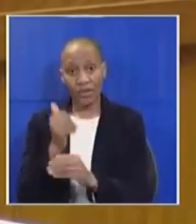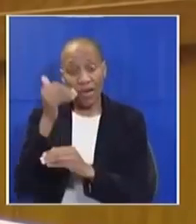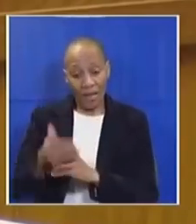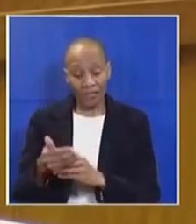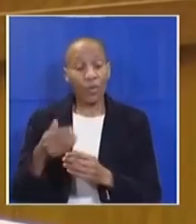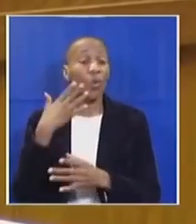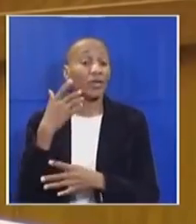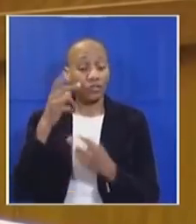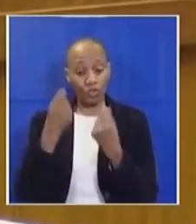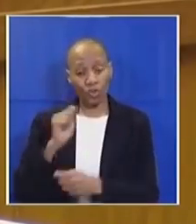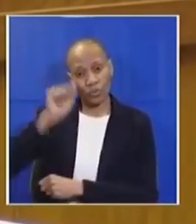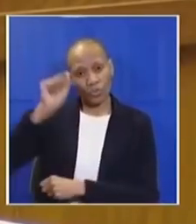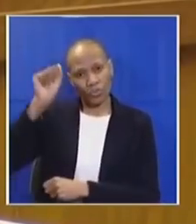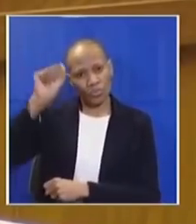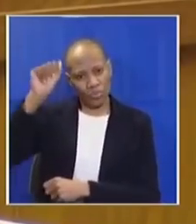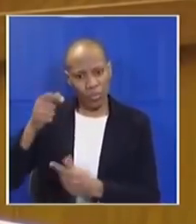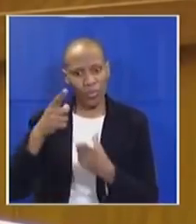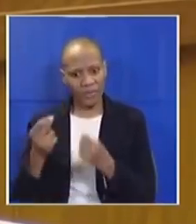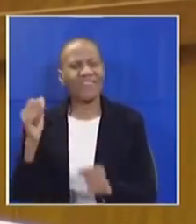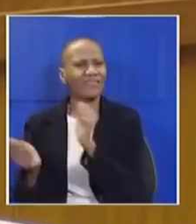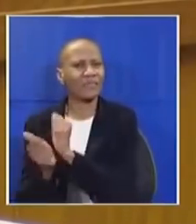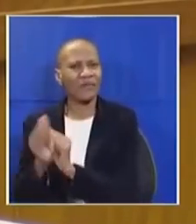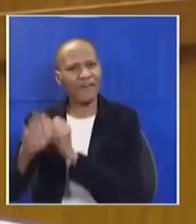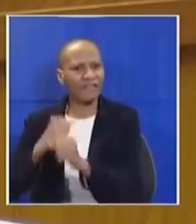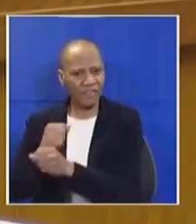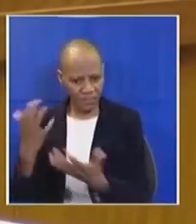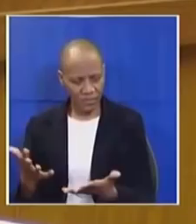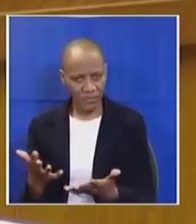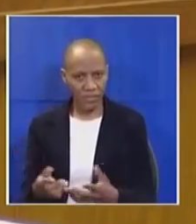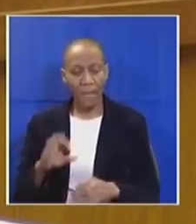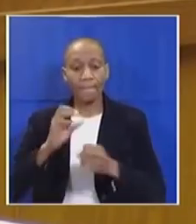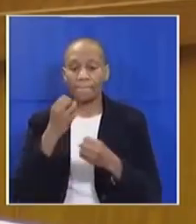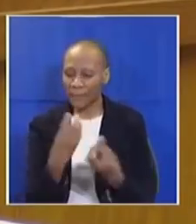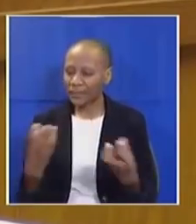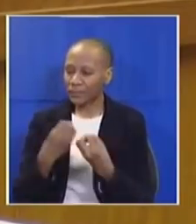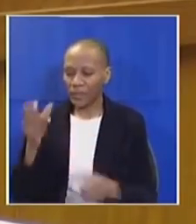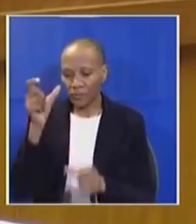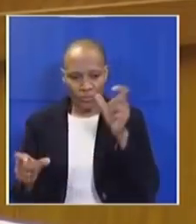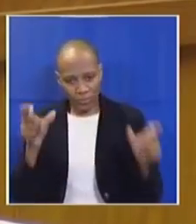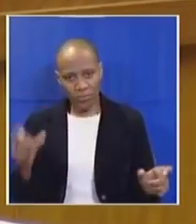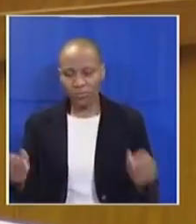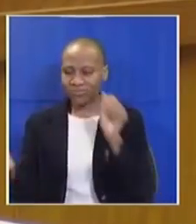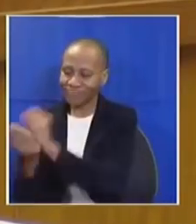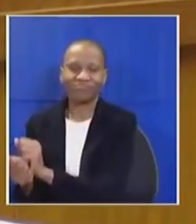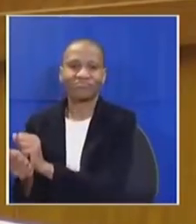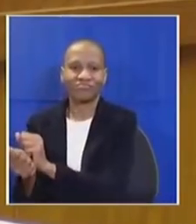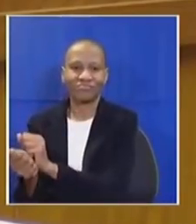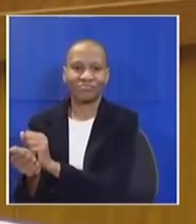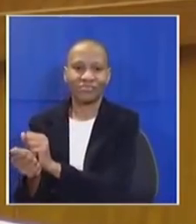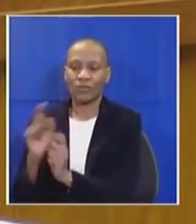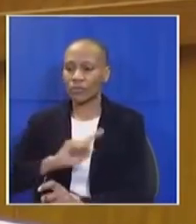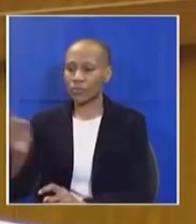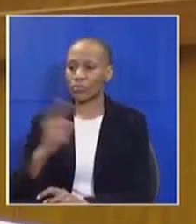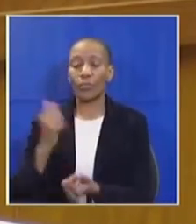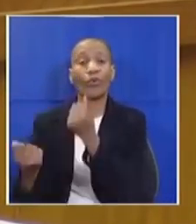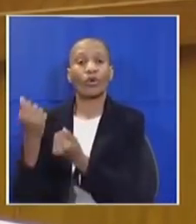Fismas IV protest. There are hundreds of others who sit in jail, in and out of course, instead of going to class to write